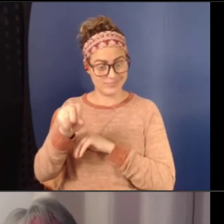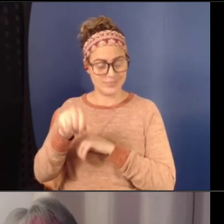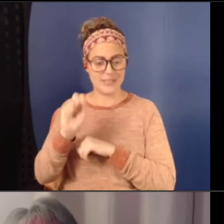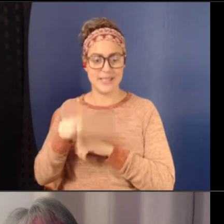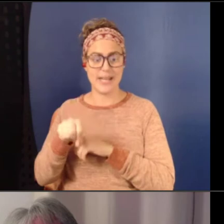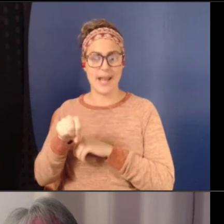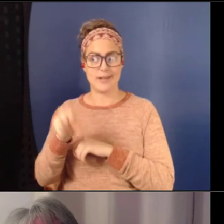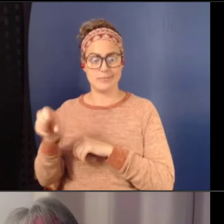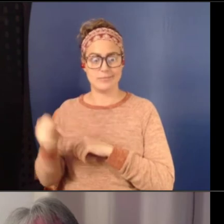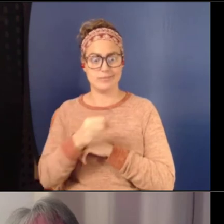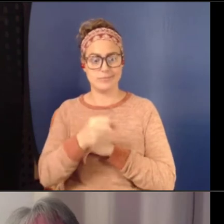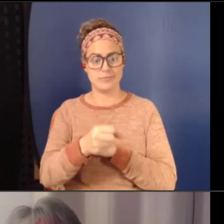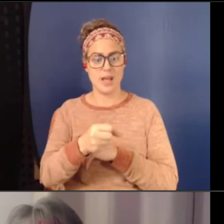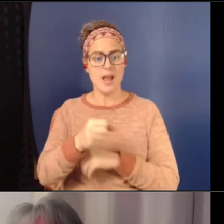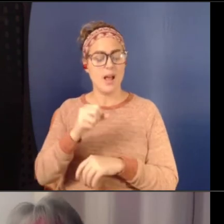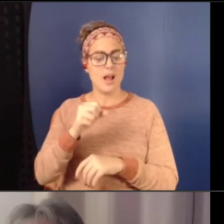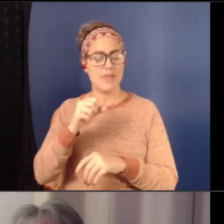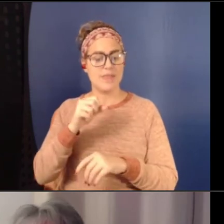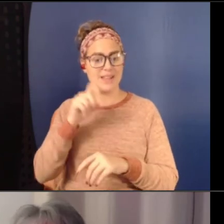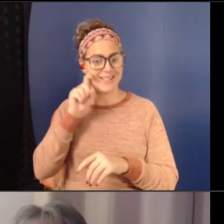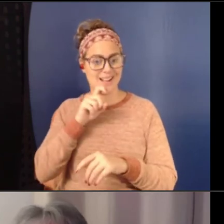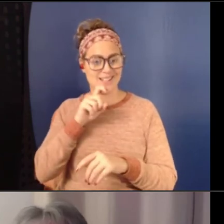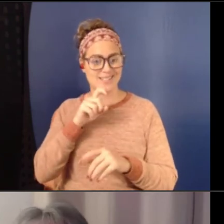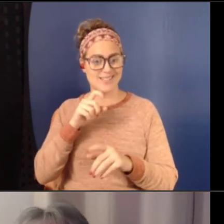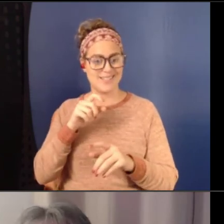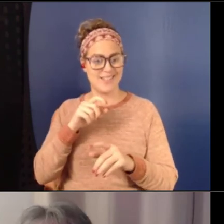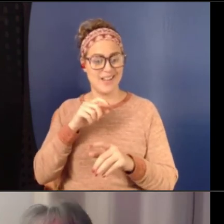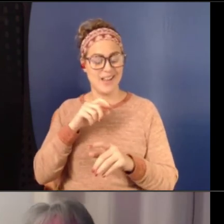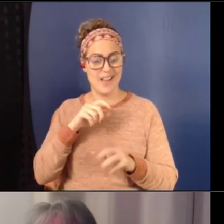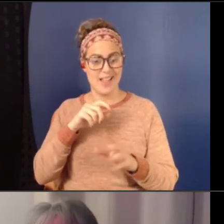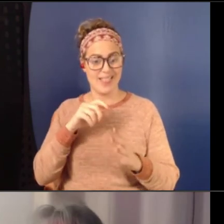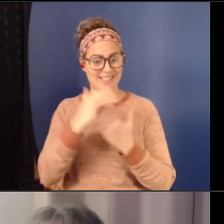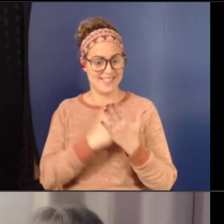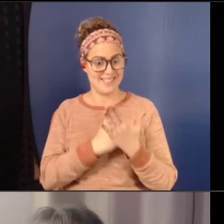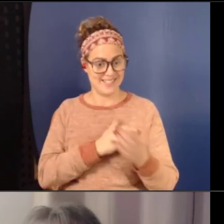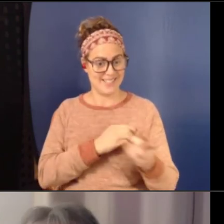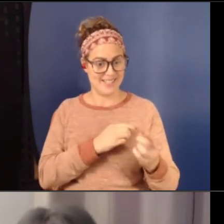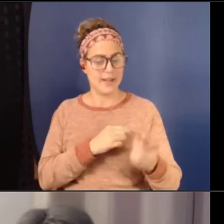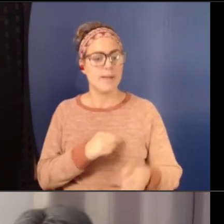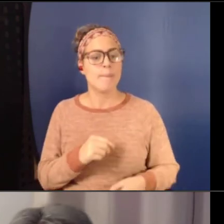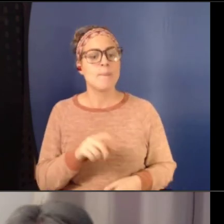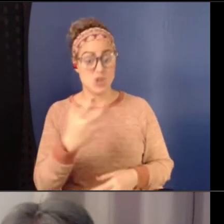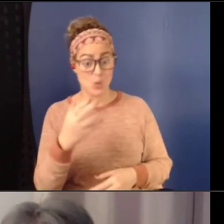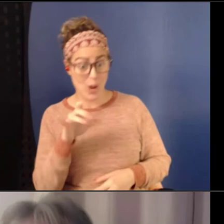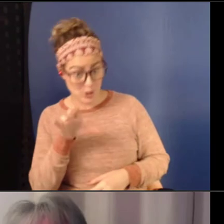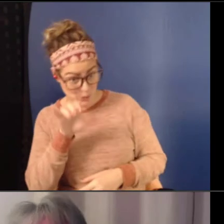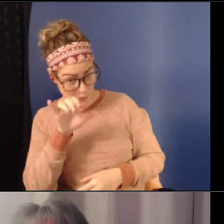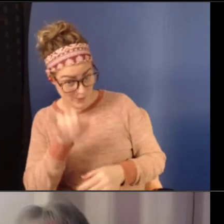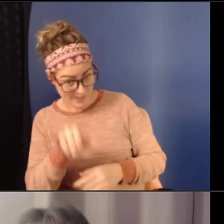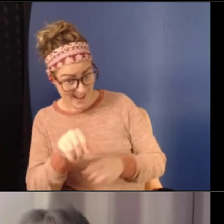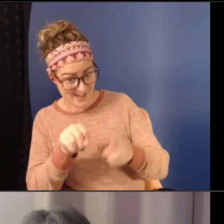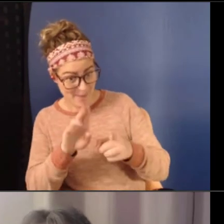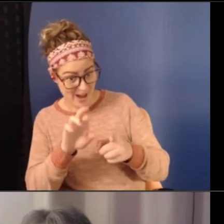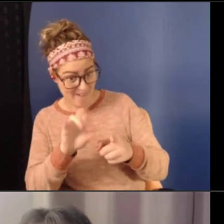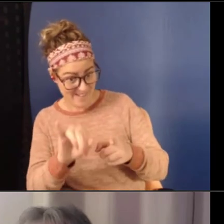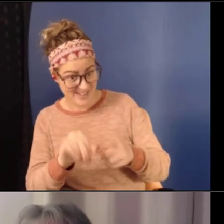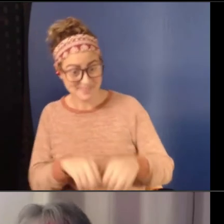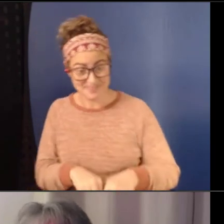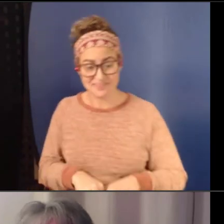so Barry, you want to take the false accusation one? Well, um, I would say it's very likely